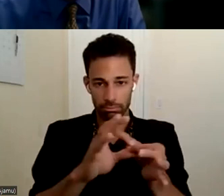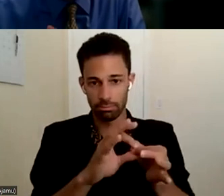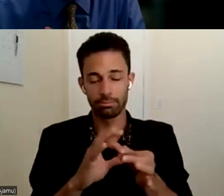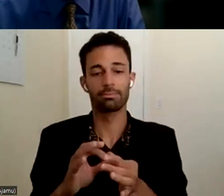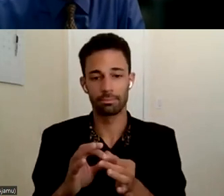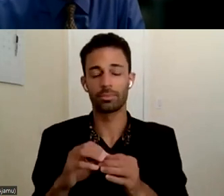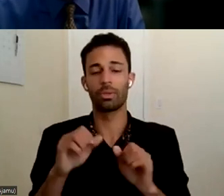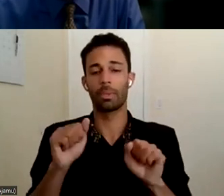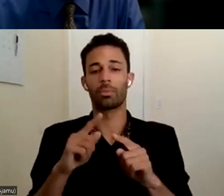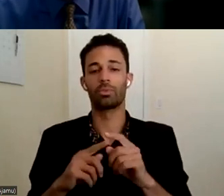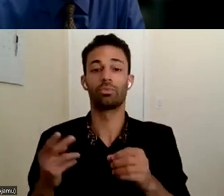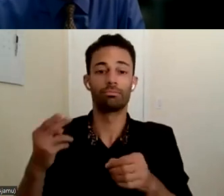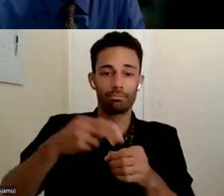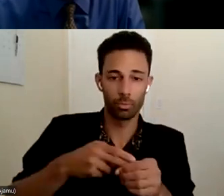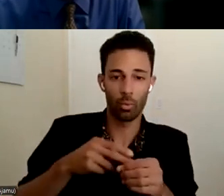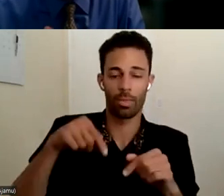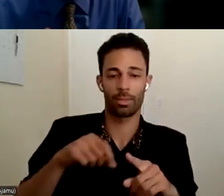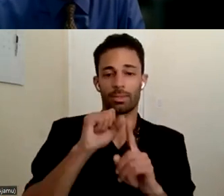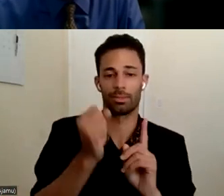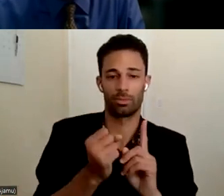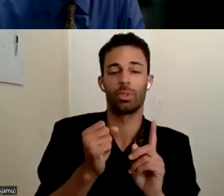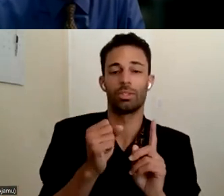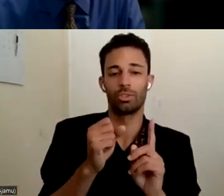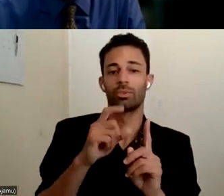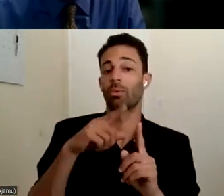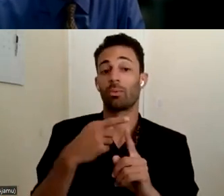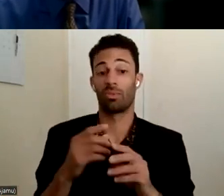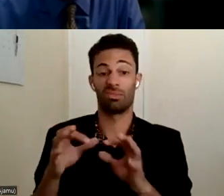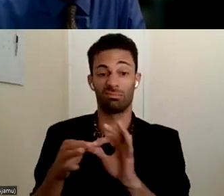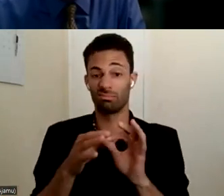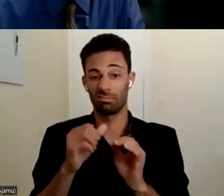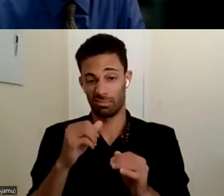to jump in into Hector's case versus when those relationships weren't there as strong.